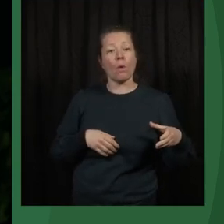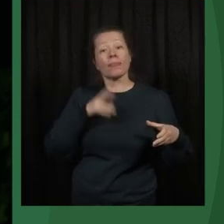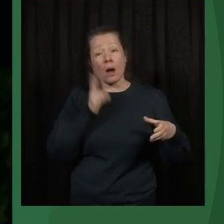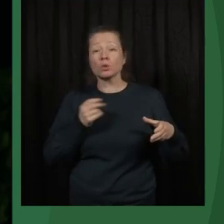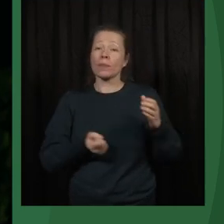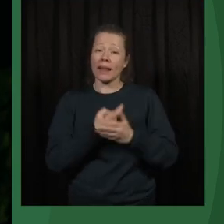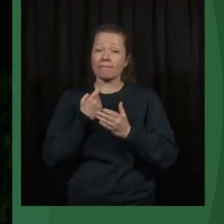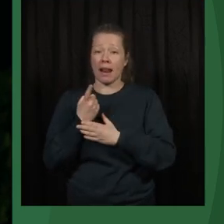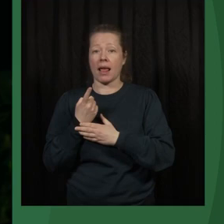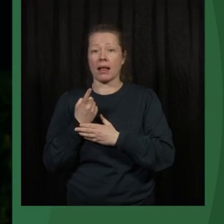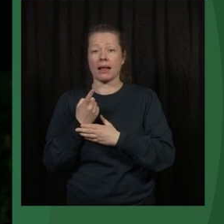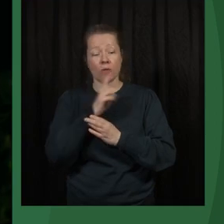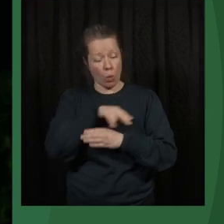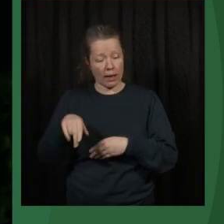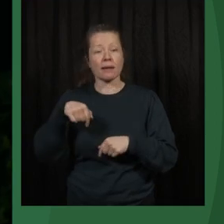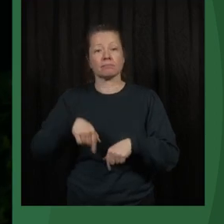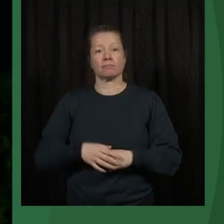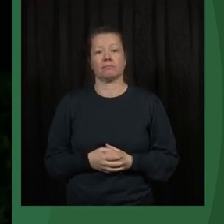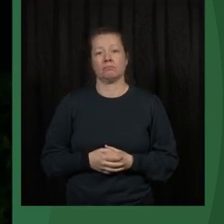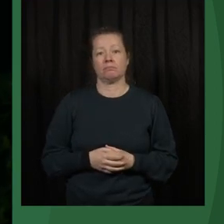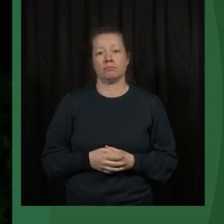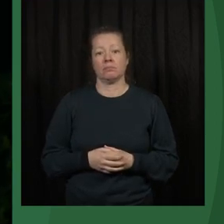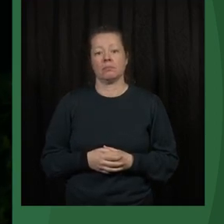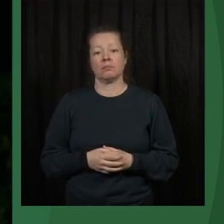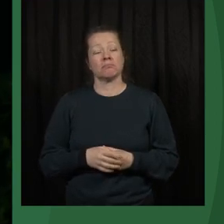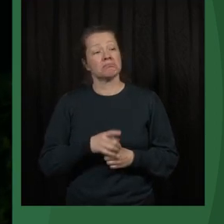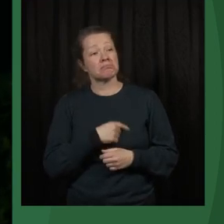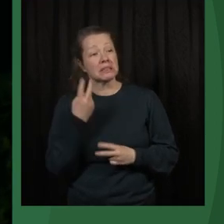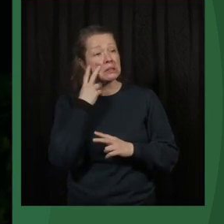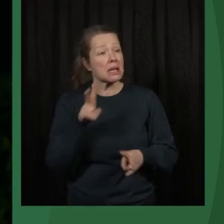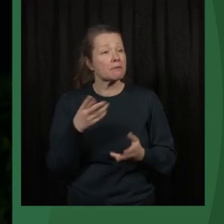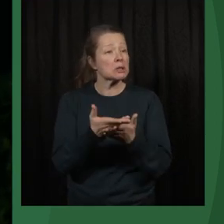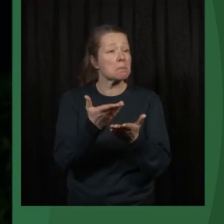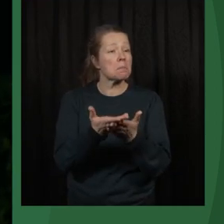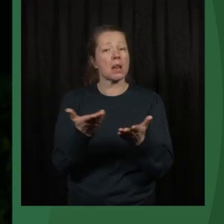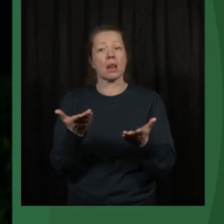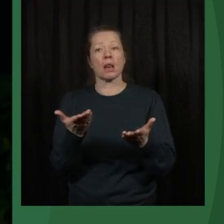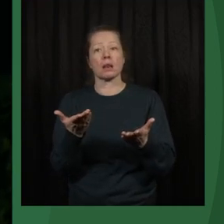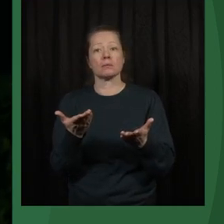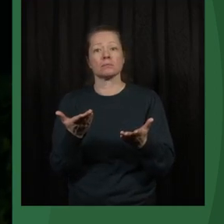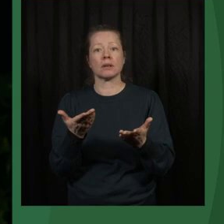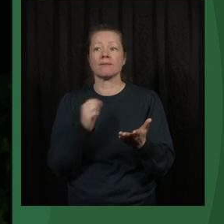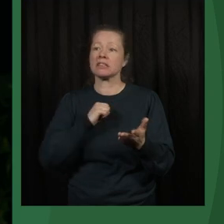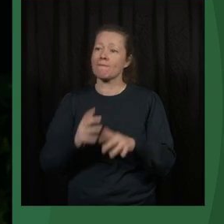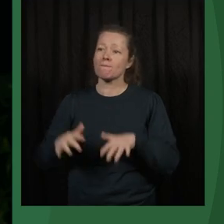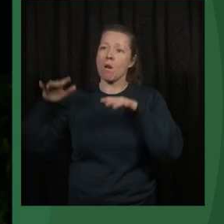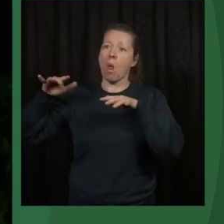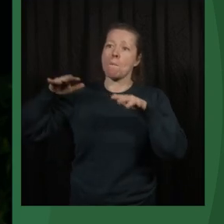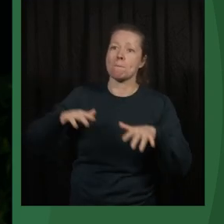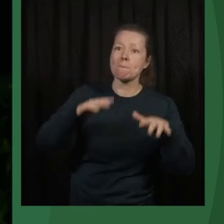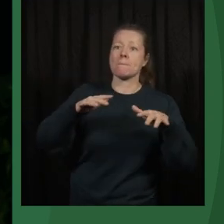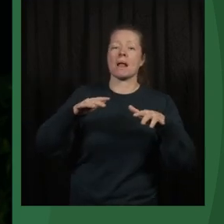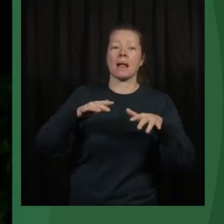also the case in Norway. We can see, for example, after flooding, after national